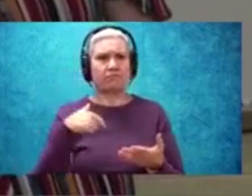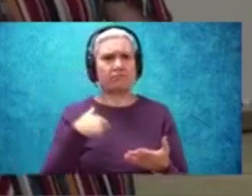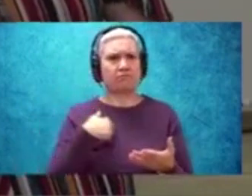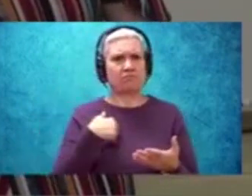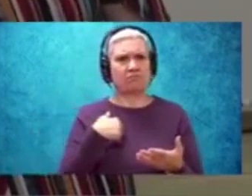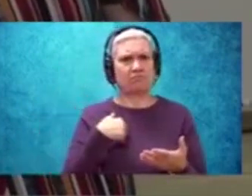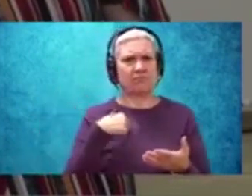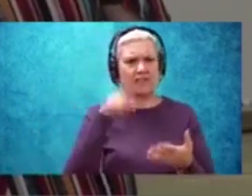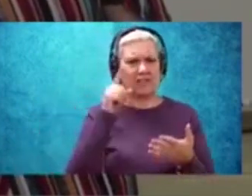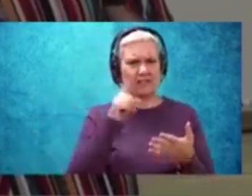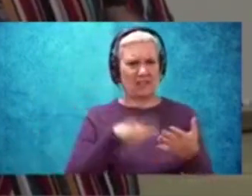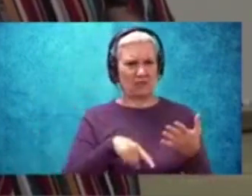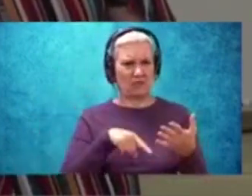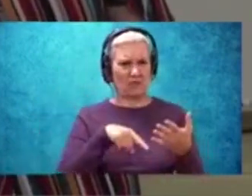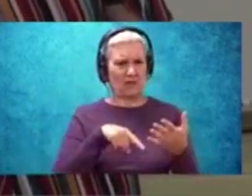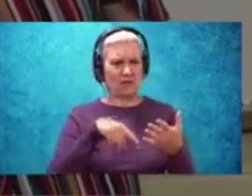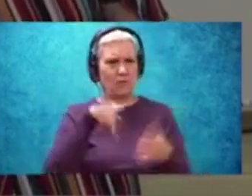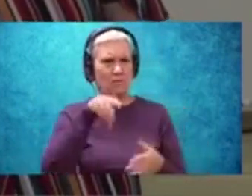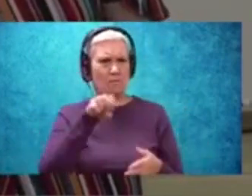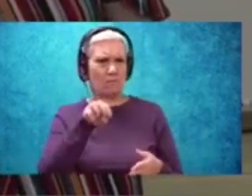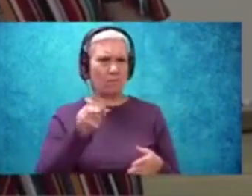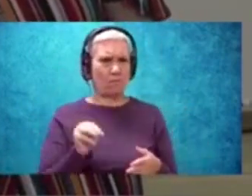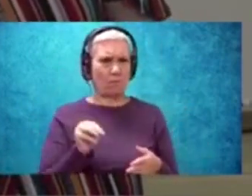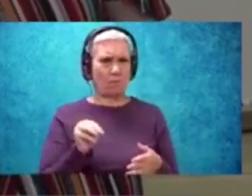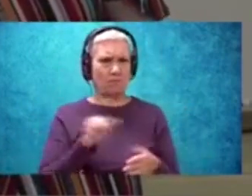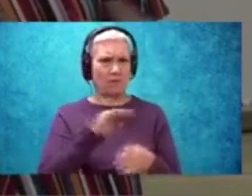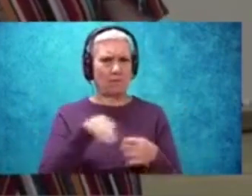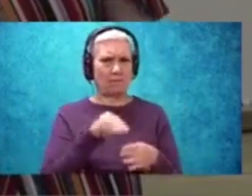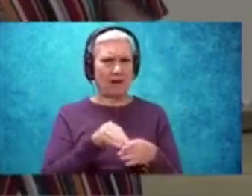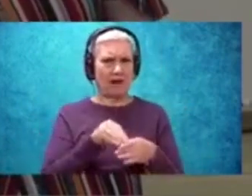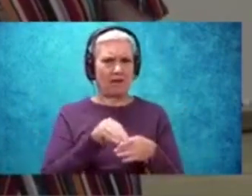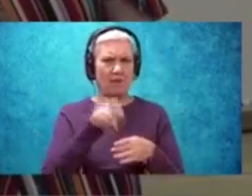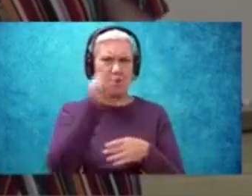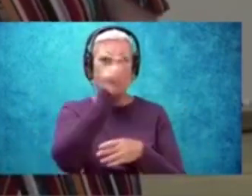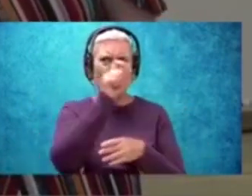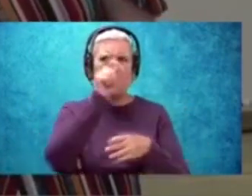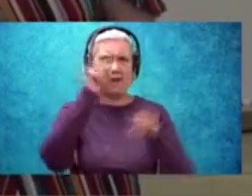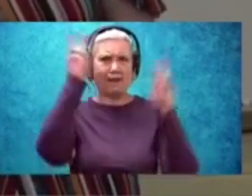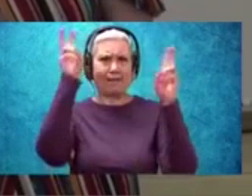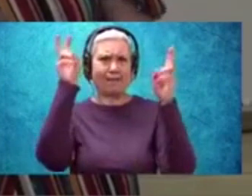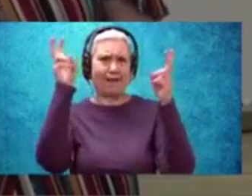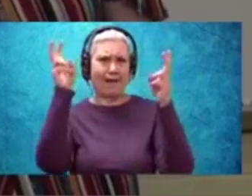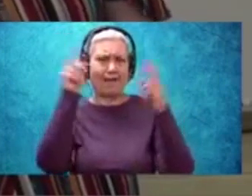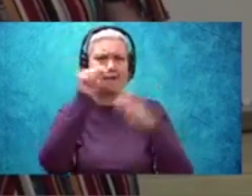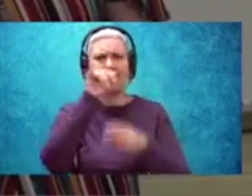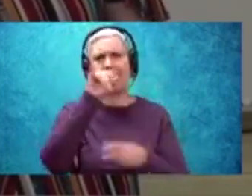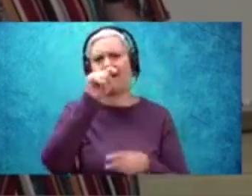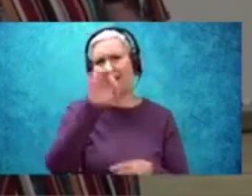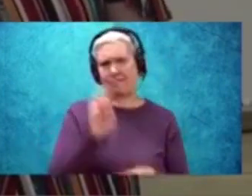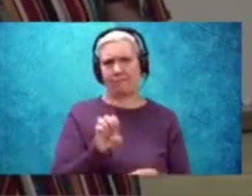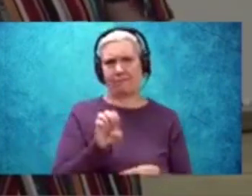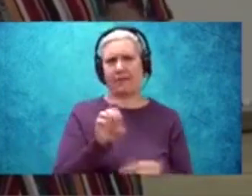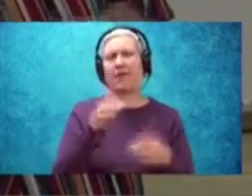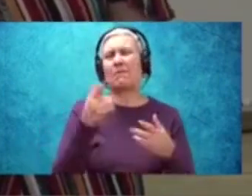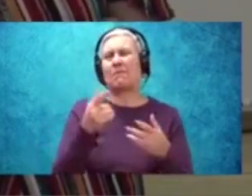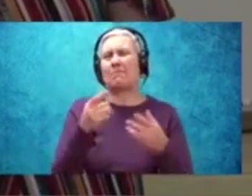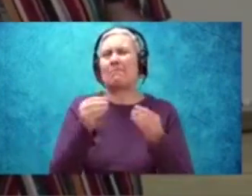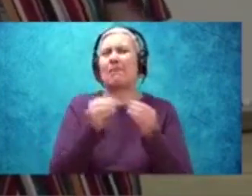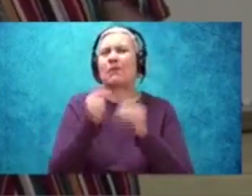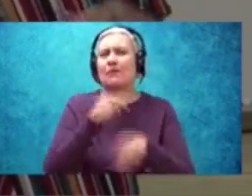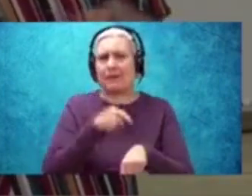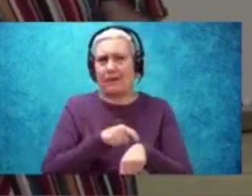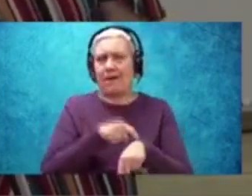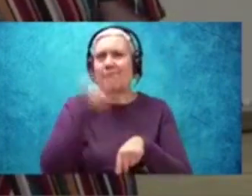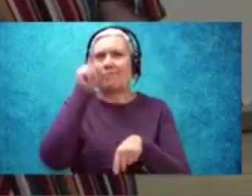oh, this is what your poem's about. Put that in the title. And often the title is what that poem is about. It often does